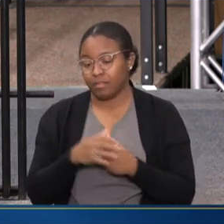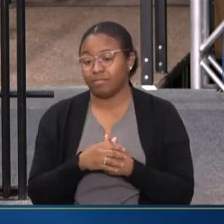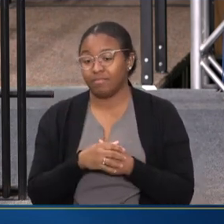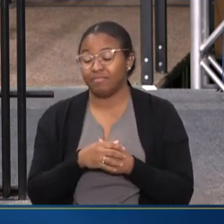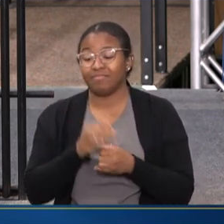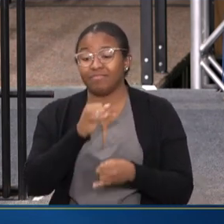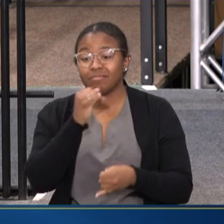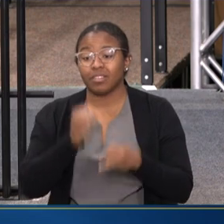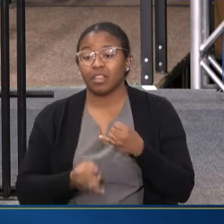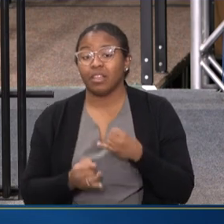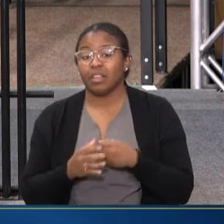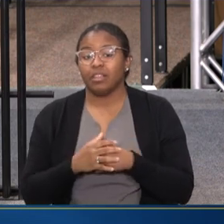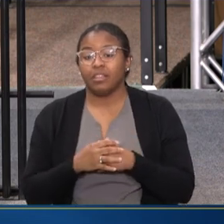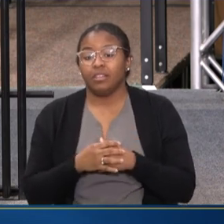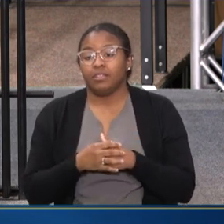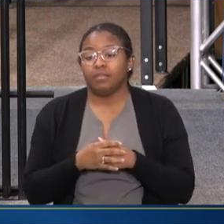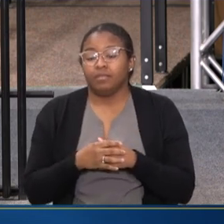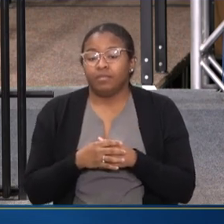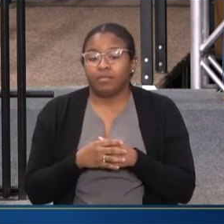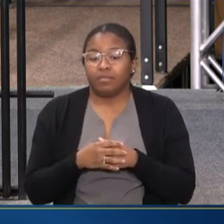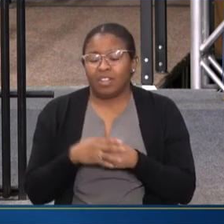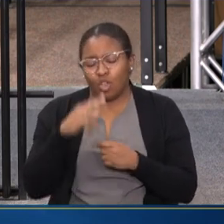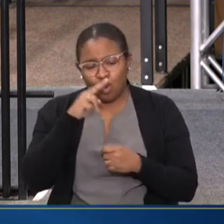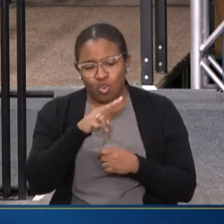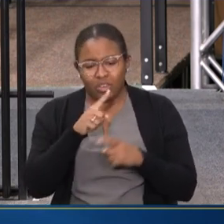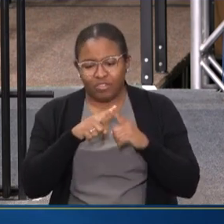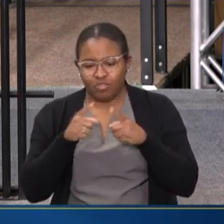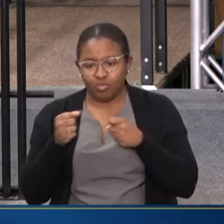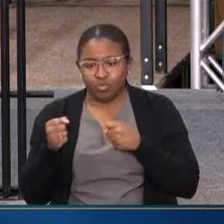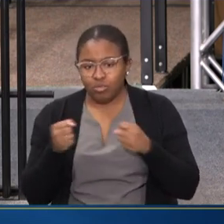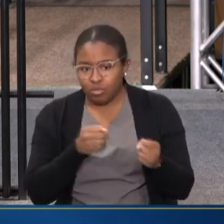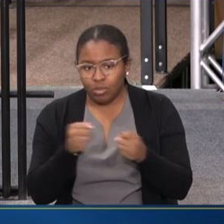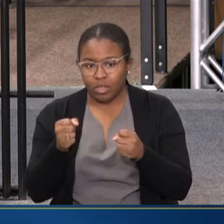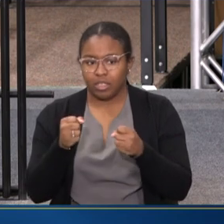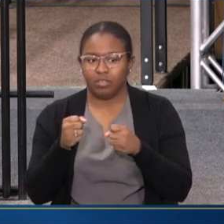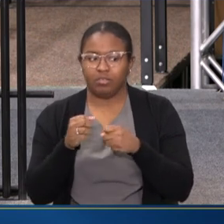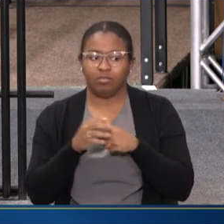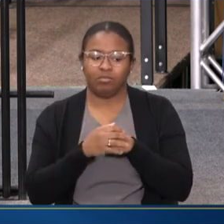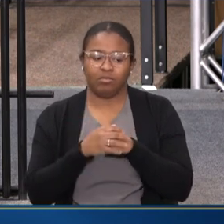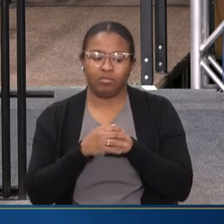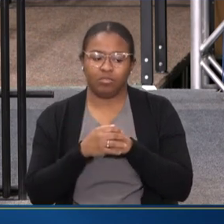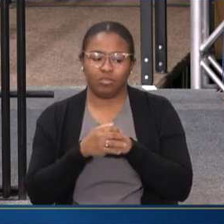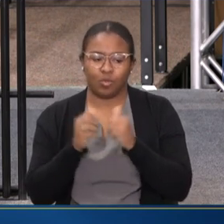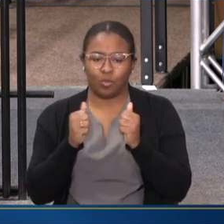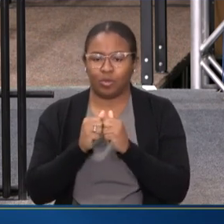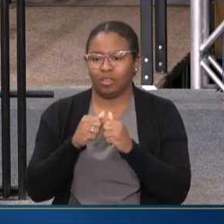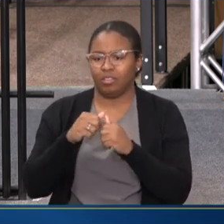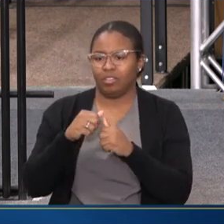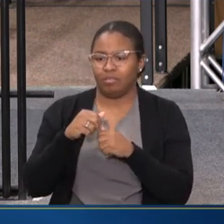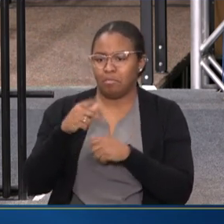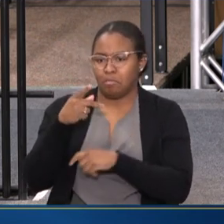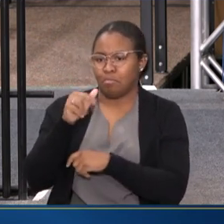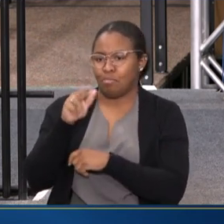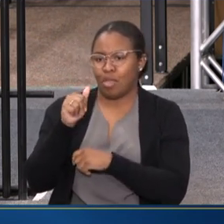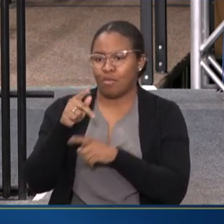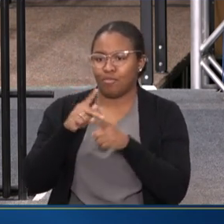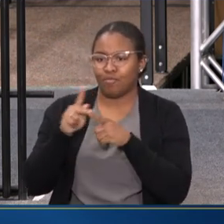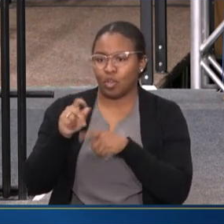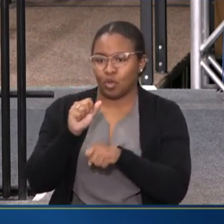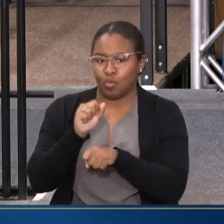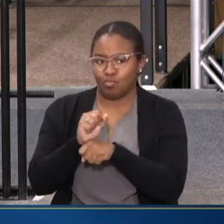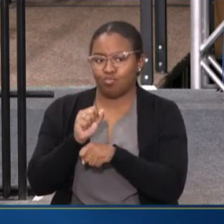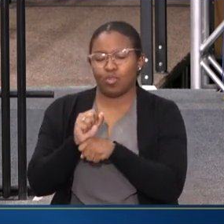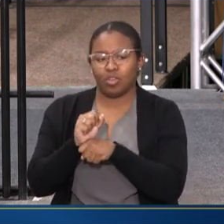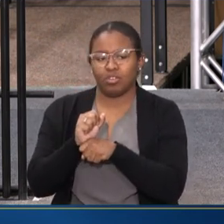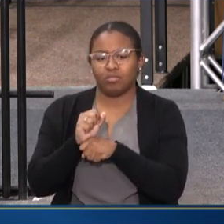AND THEN FINALLY IS JUST LOOKING AT THE STRATEGIES THAT ARE AT PLAY RIGHT NOW WITH PARAPROFESSIONAL WORKFORCE IN DIVERSE SETTINGS.